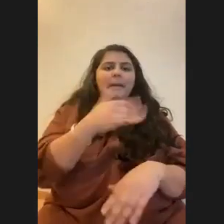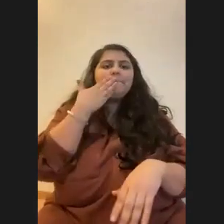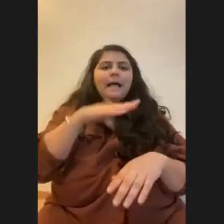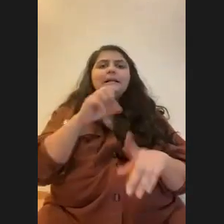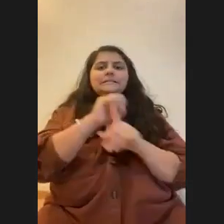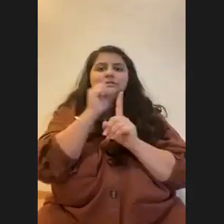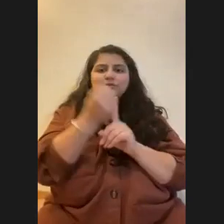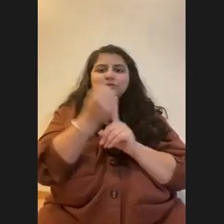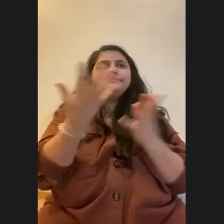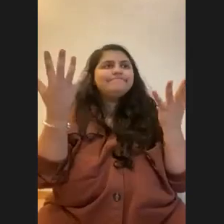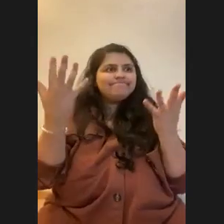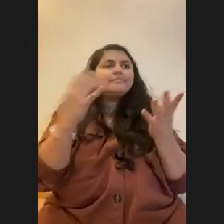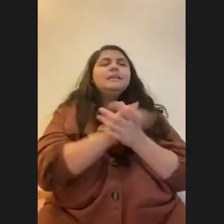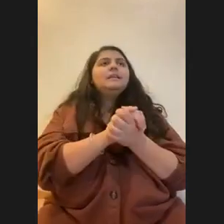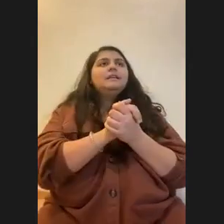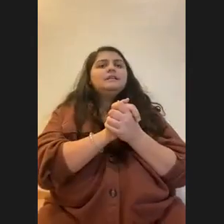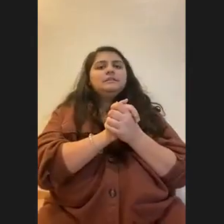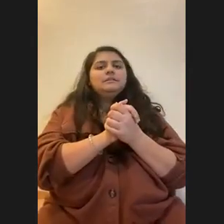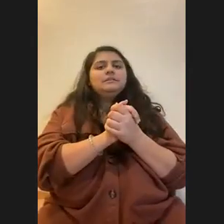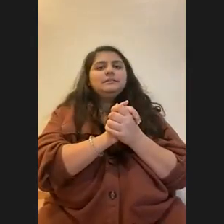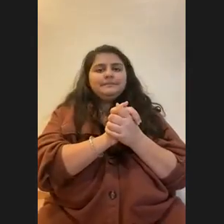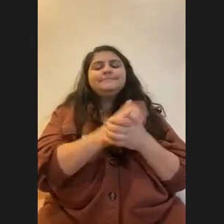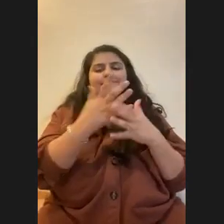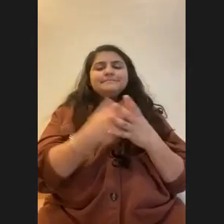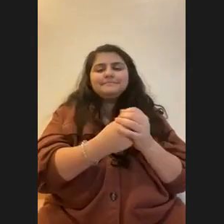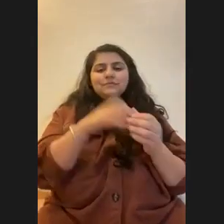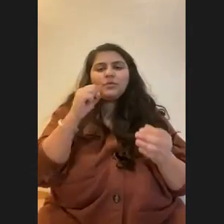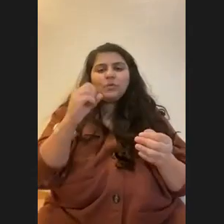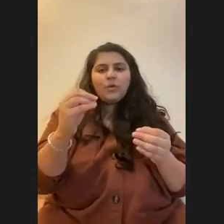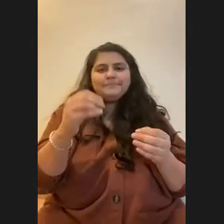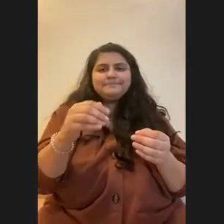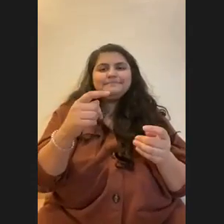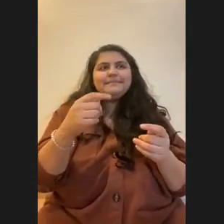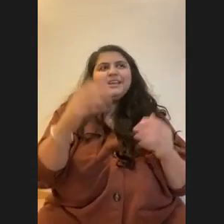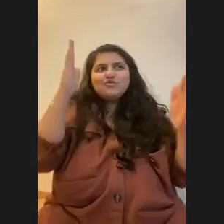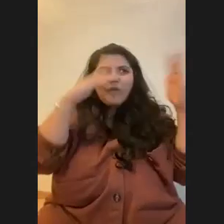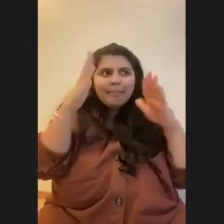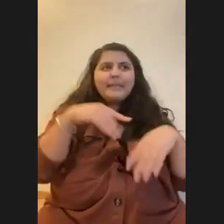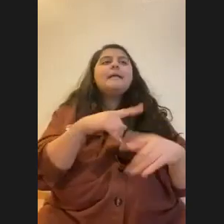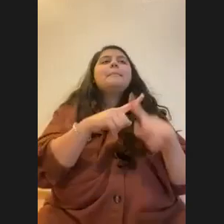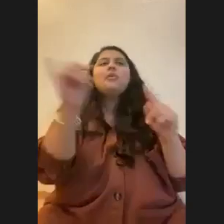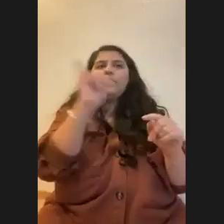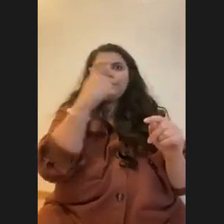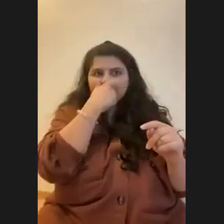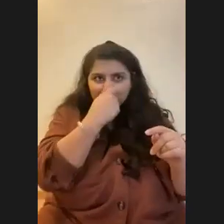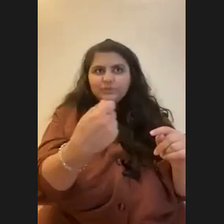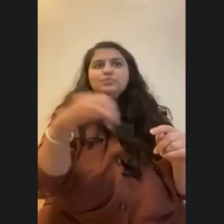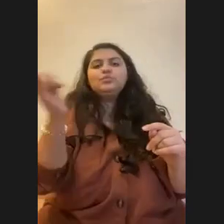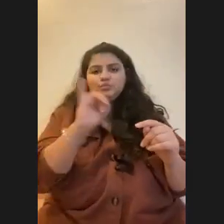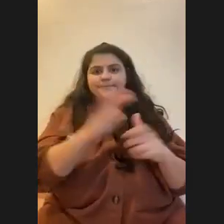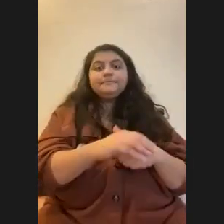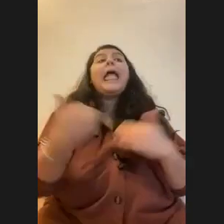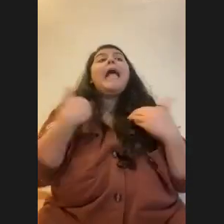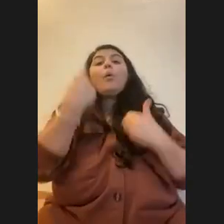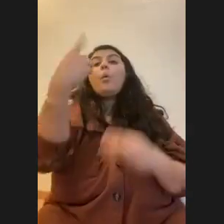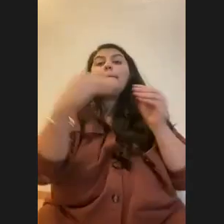well, let's see what happens. It's troubling, but interesting all at same time. We've got time for about one more